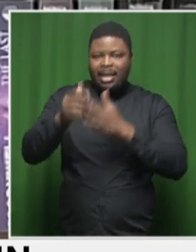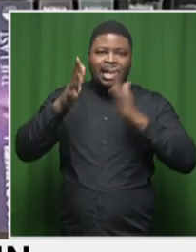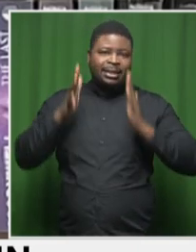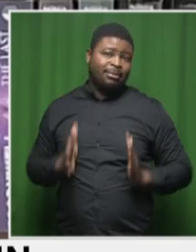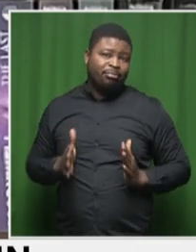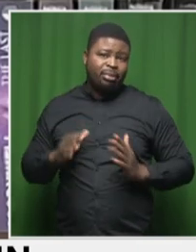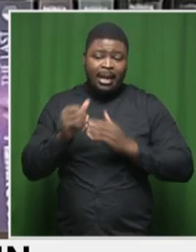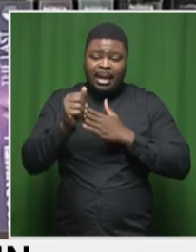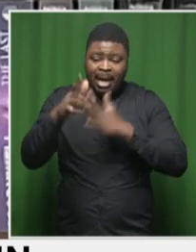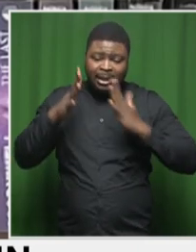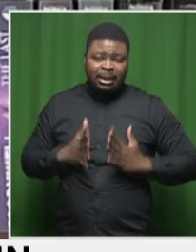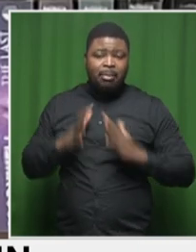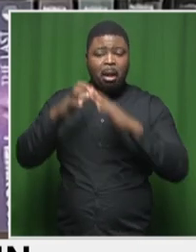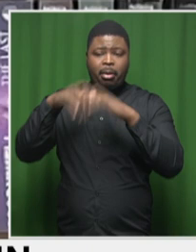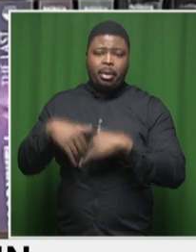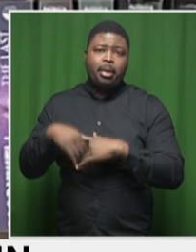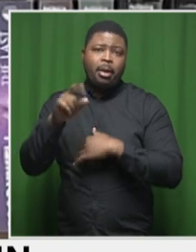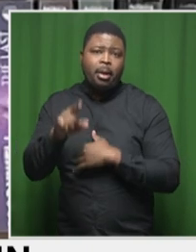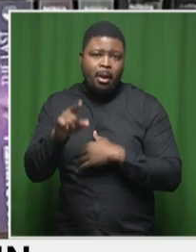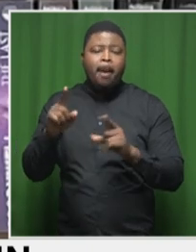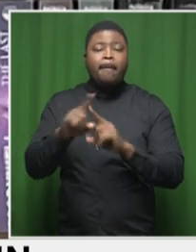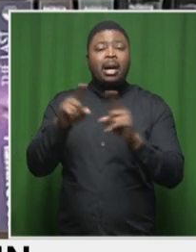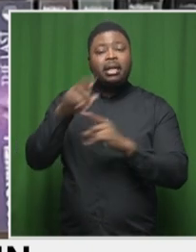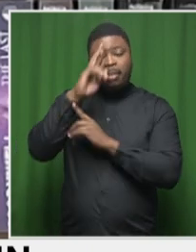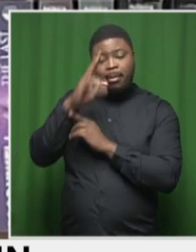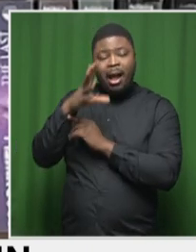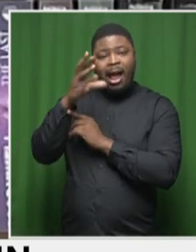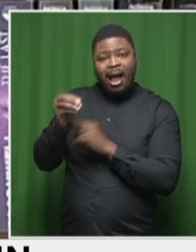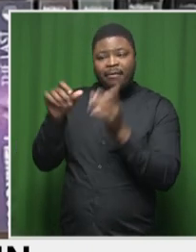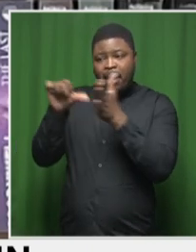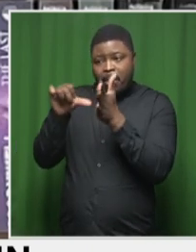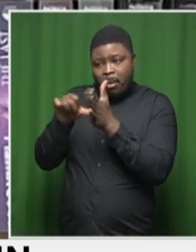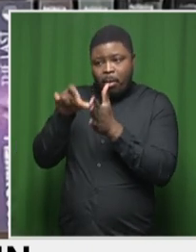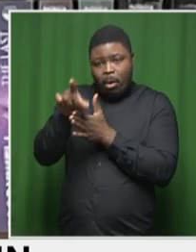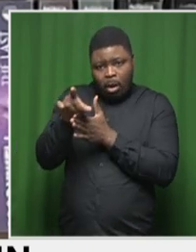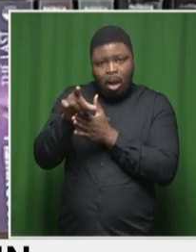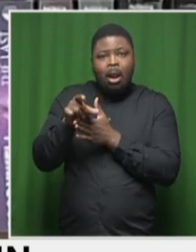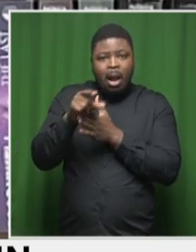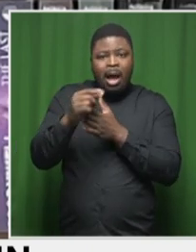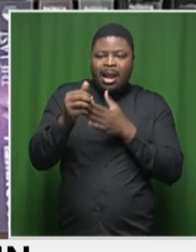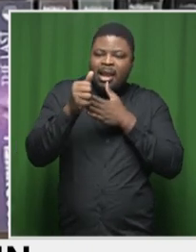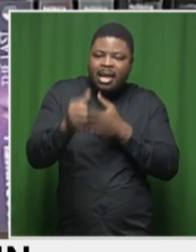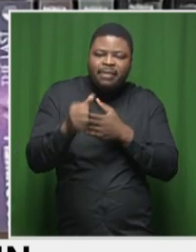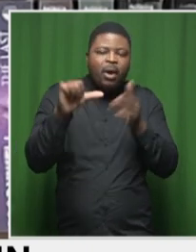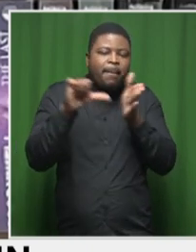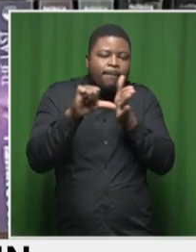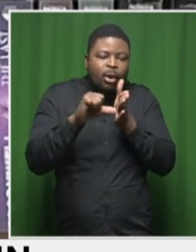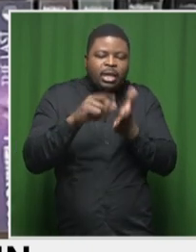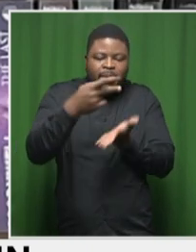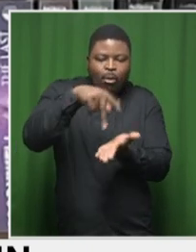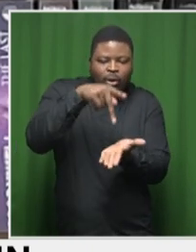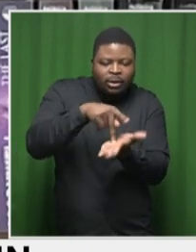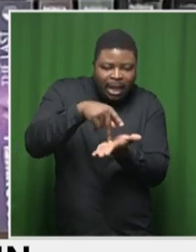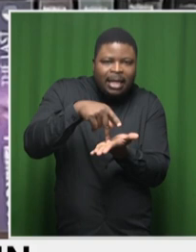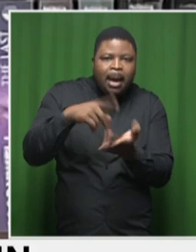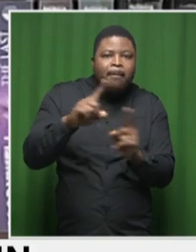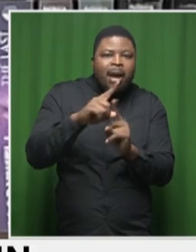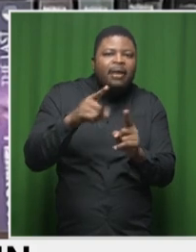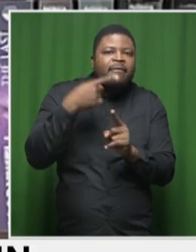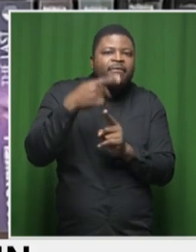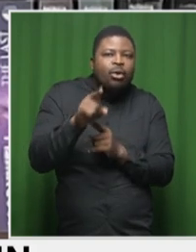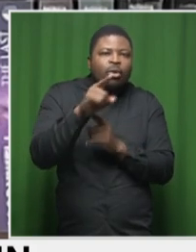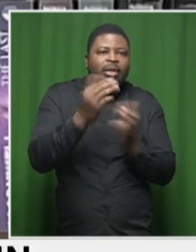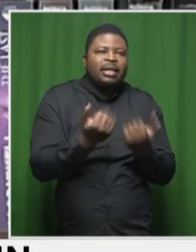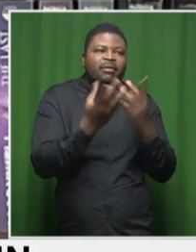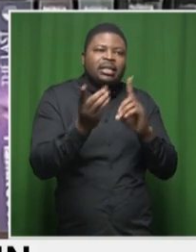were, you know, brought into very key positions in the free state. state, not for the sake of service delivery, but for the sake